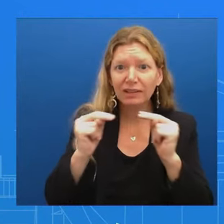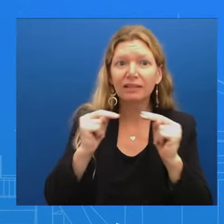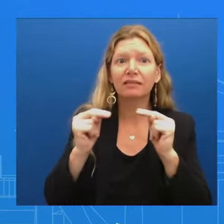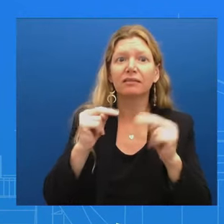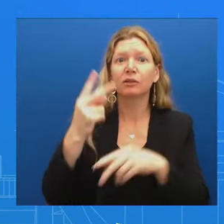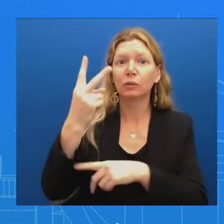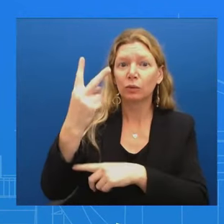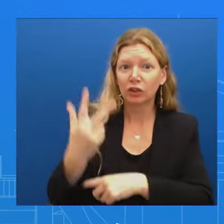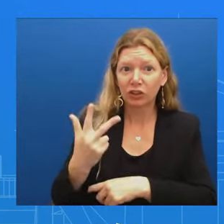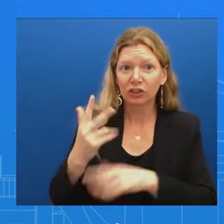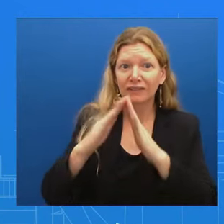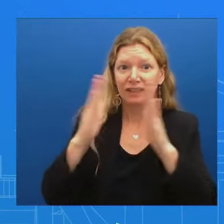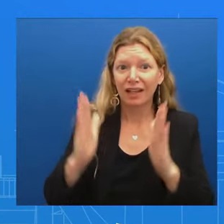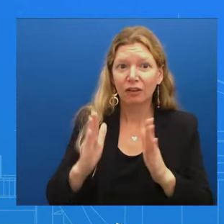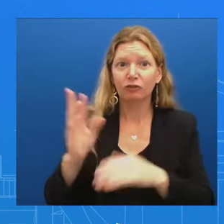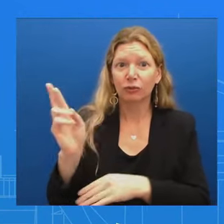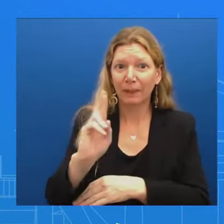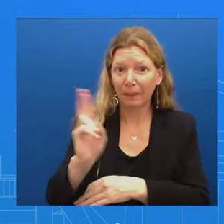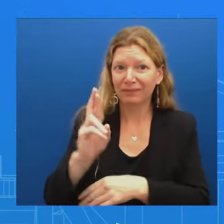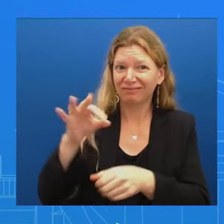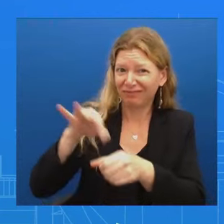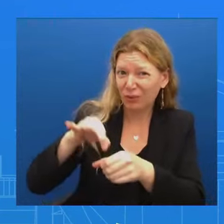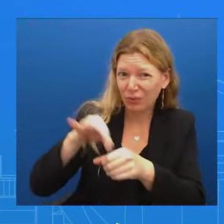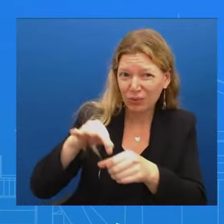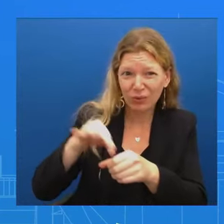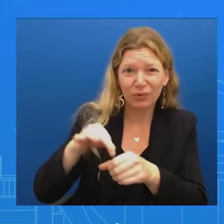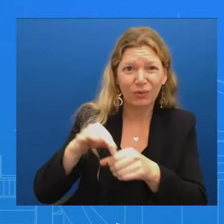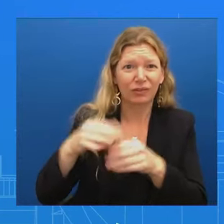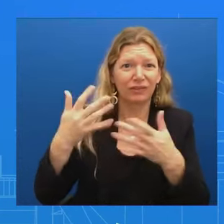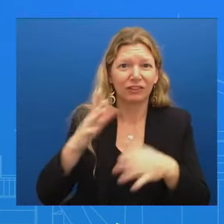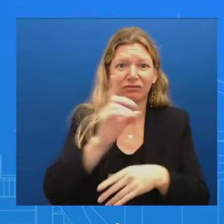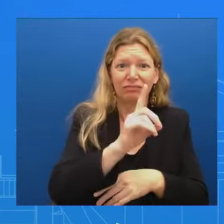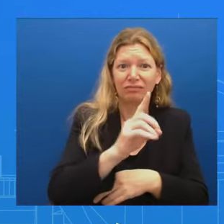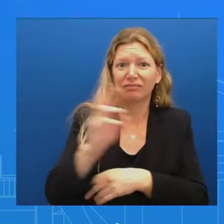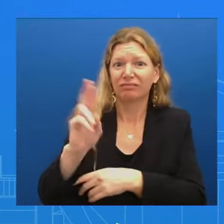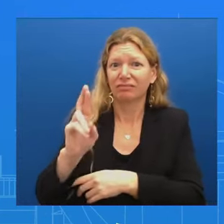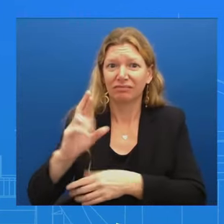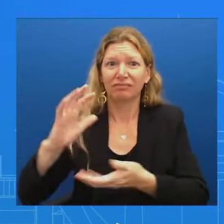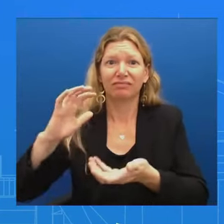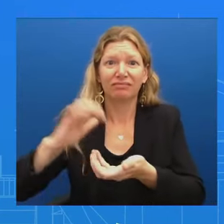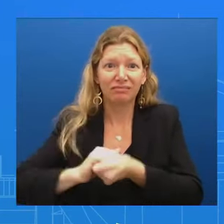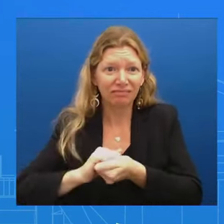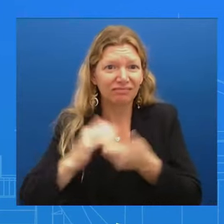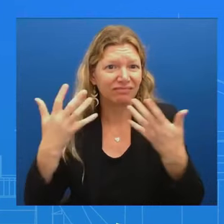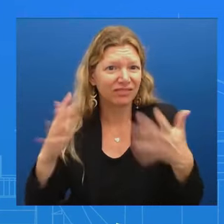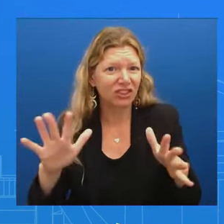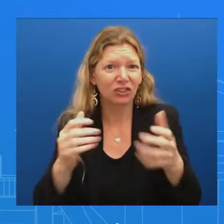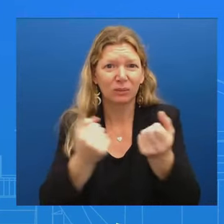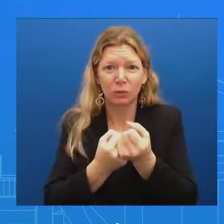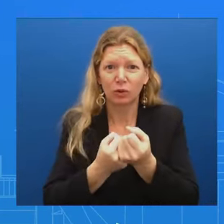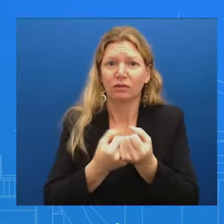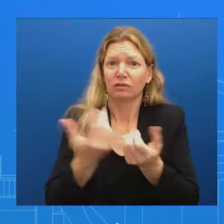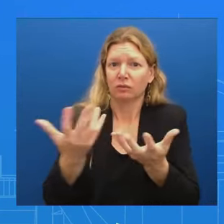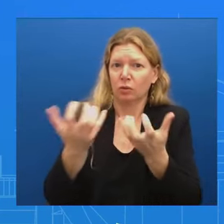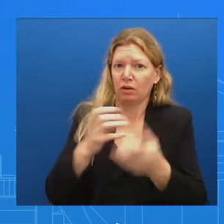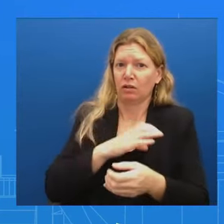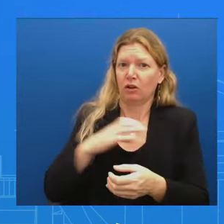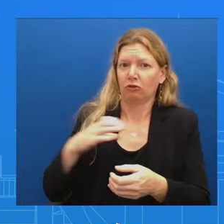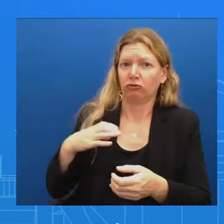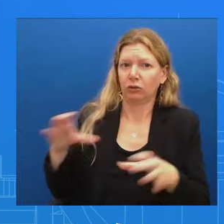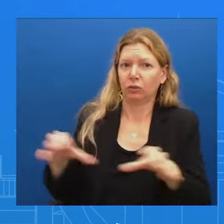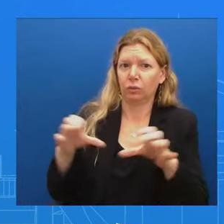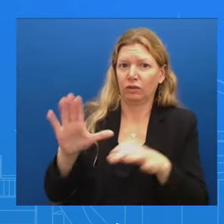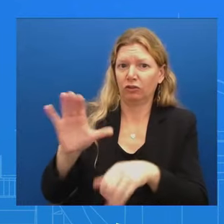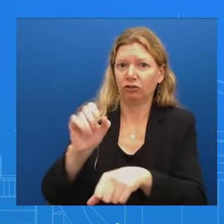support From the Senate And Congress should do Their basic job Which is keep Keep the government open And make sure These very